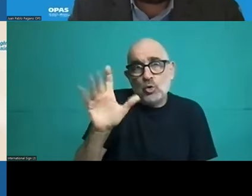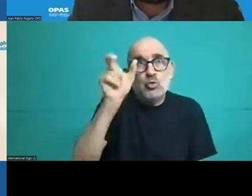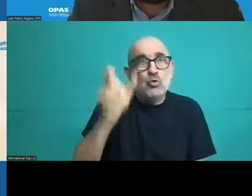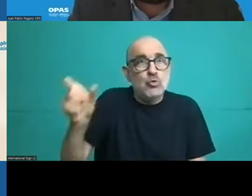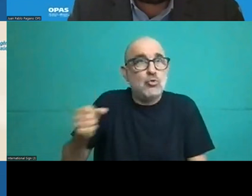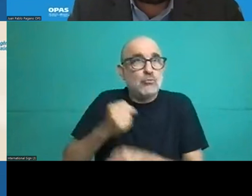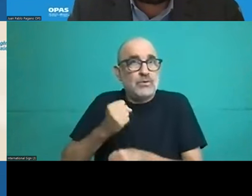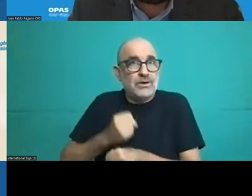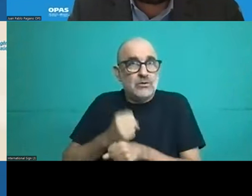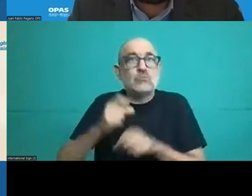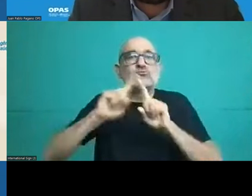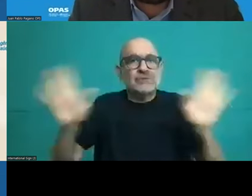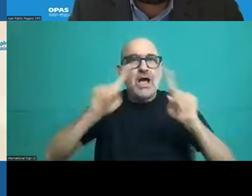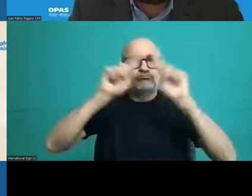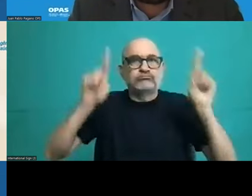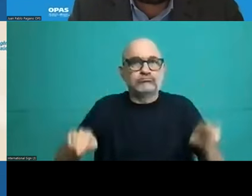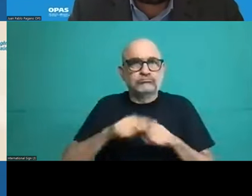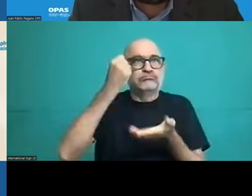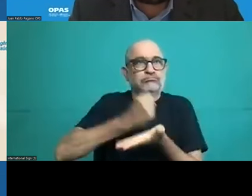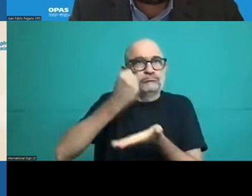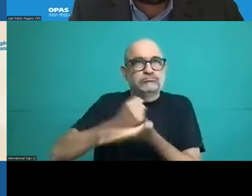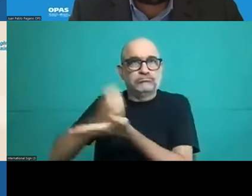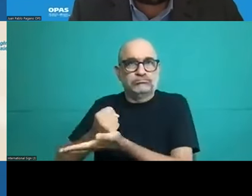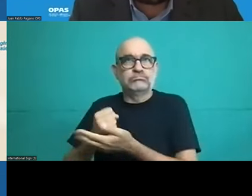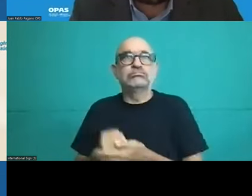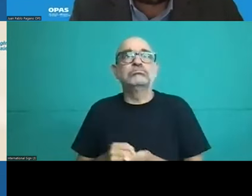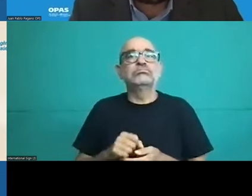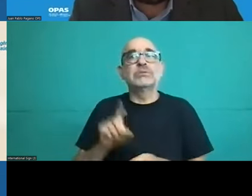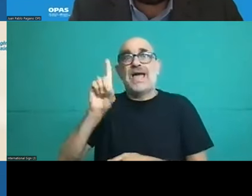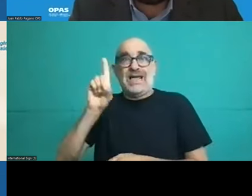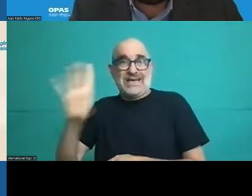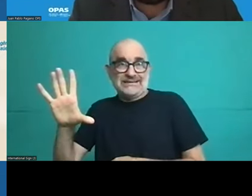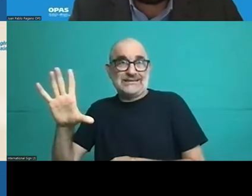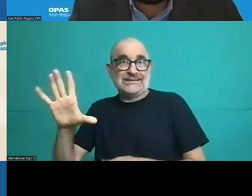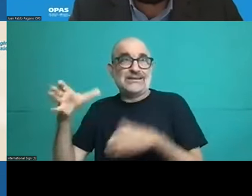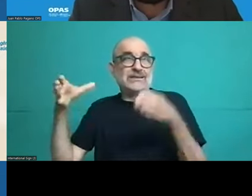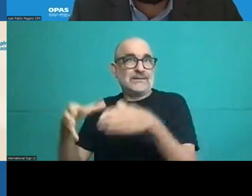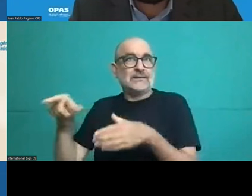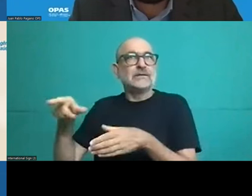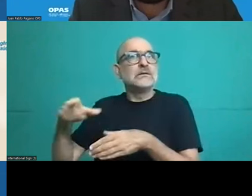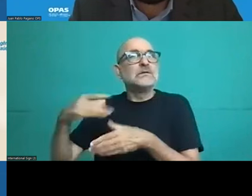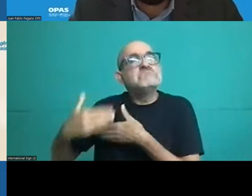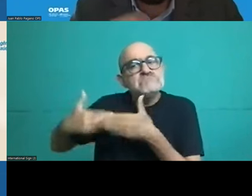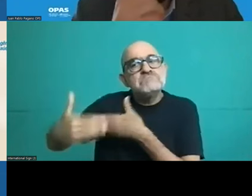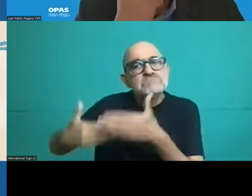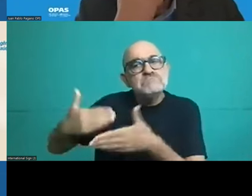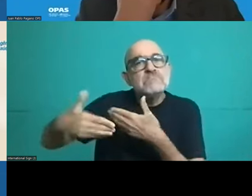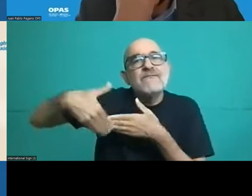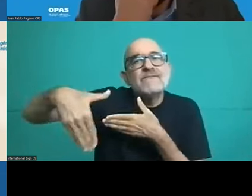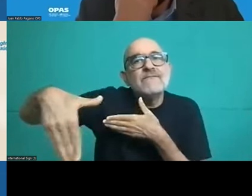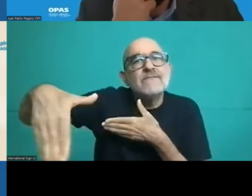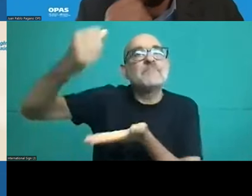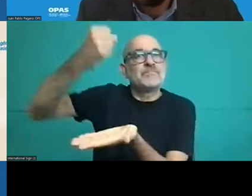currently preparing for the certification they are part of a project called uh